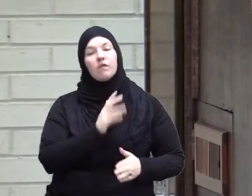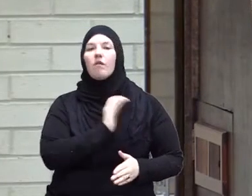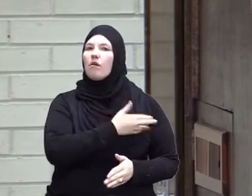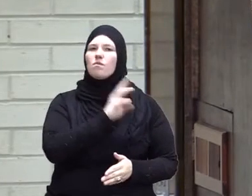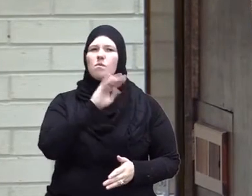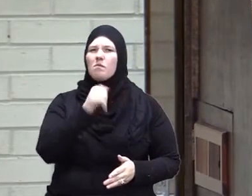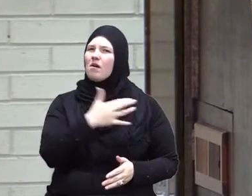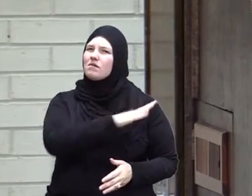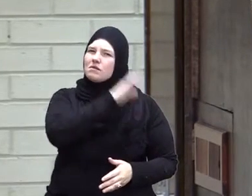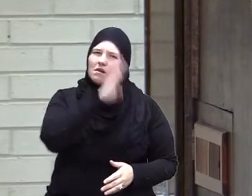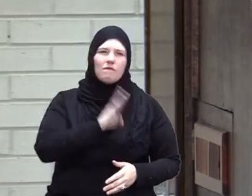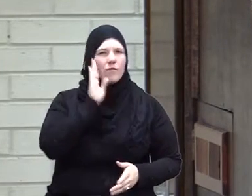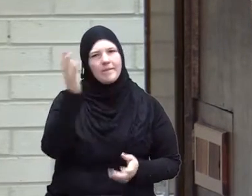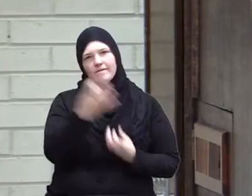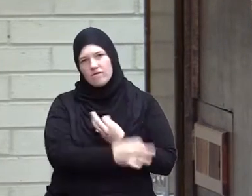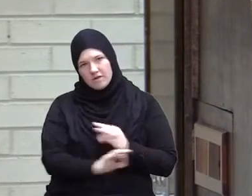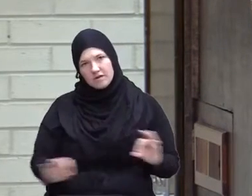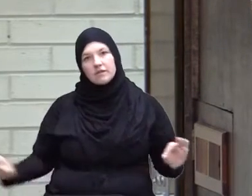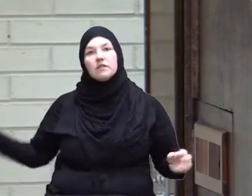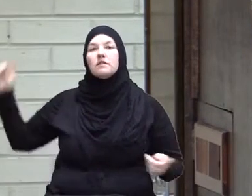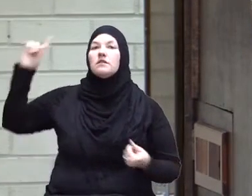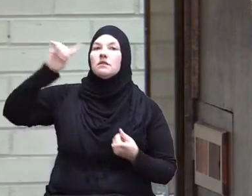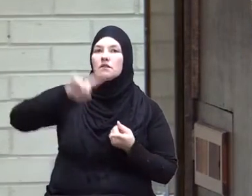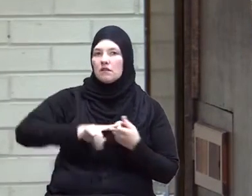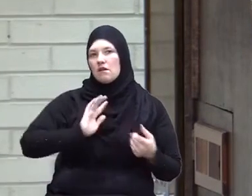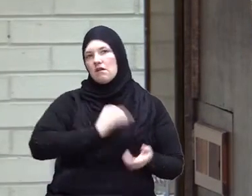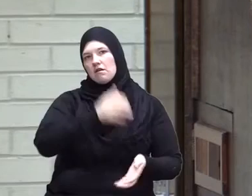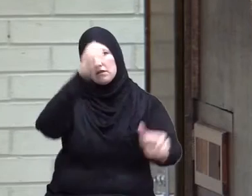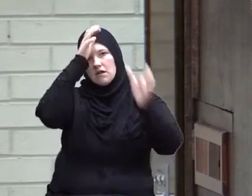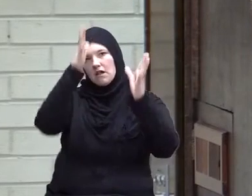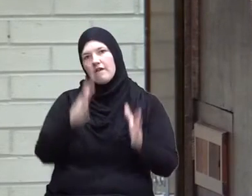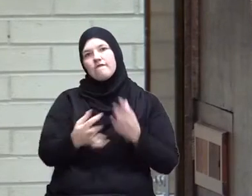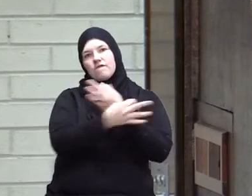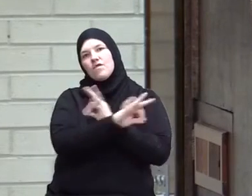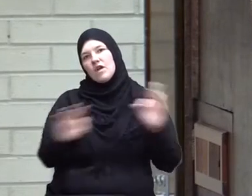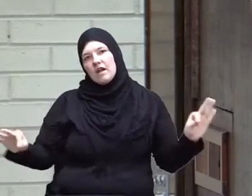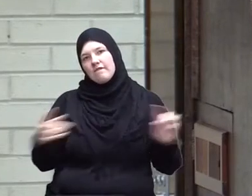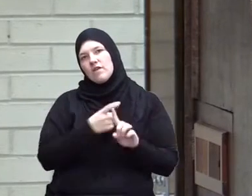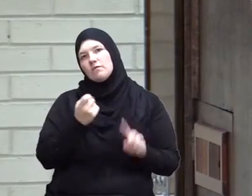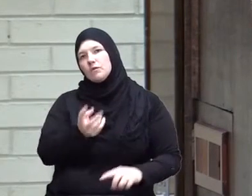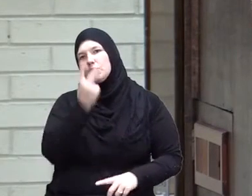be free until our scholars are free from two things